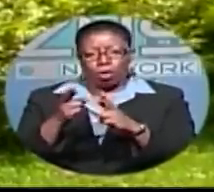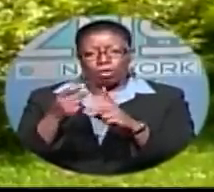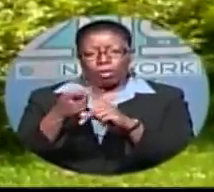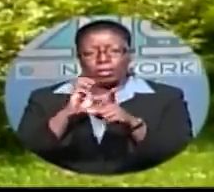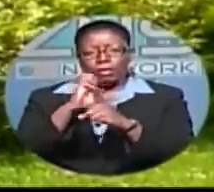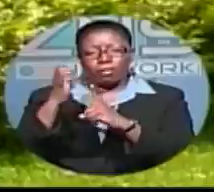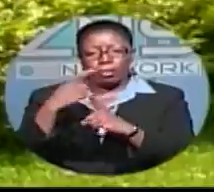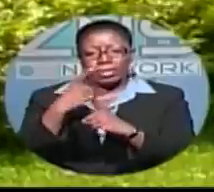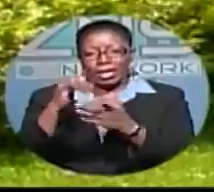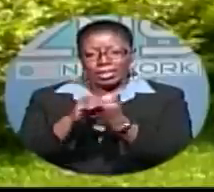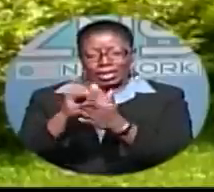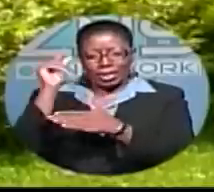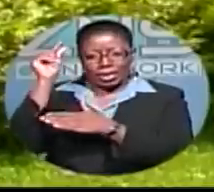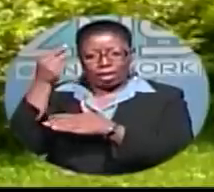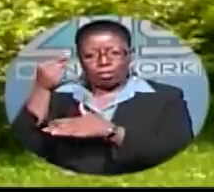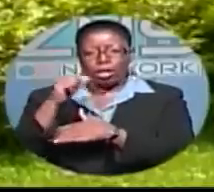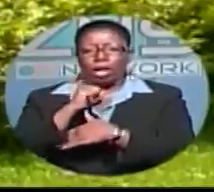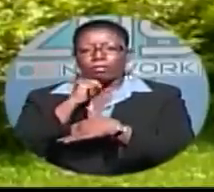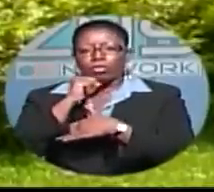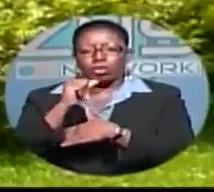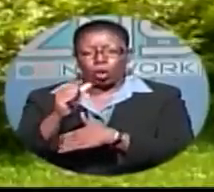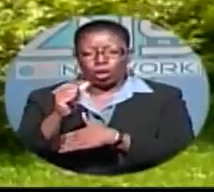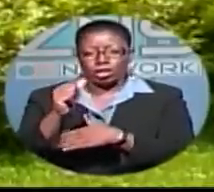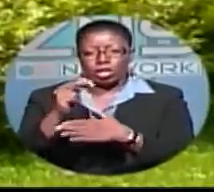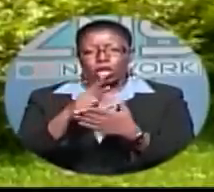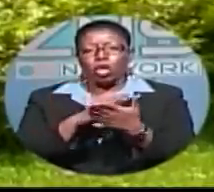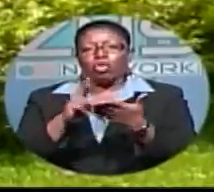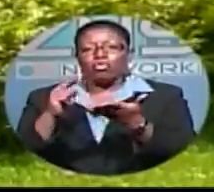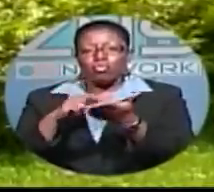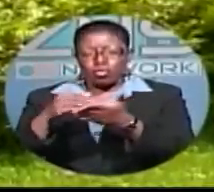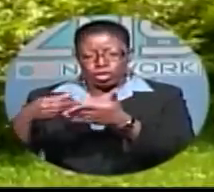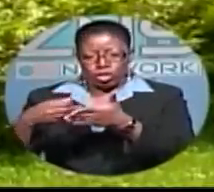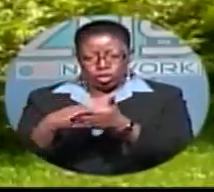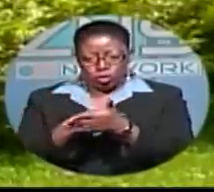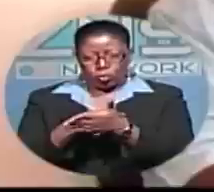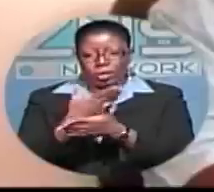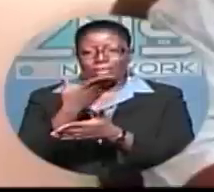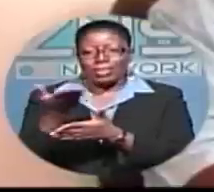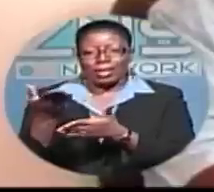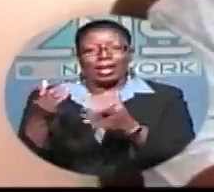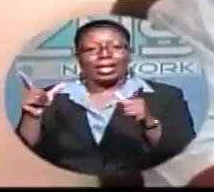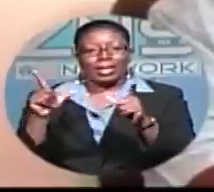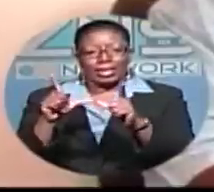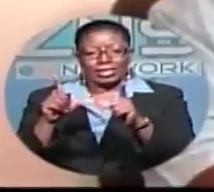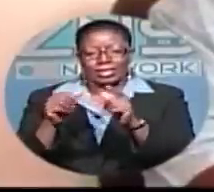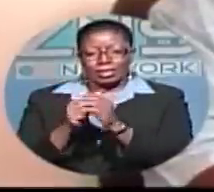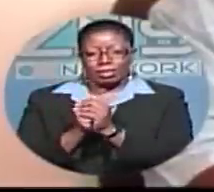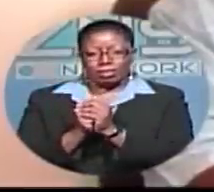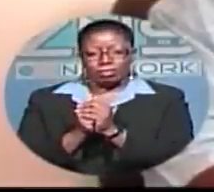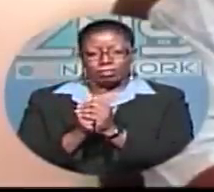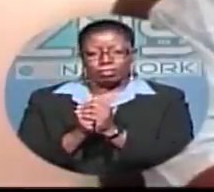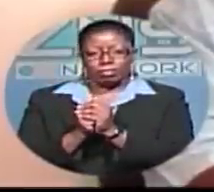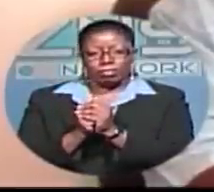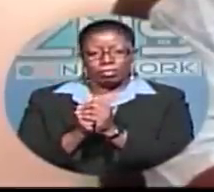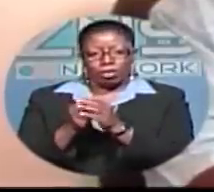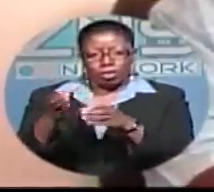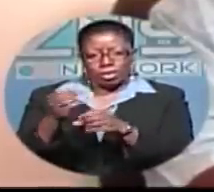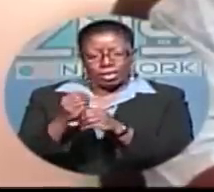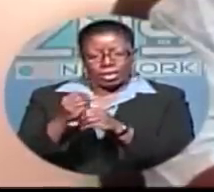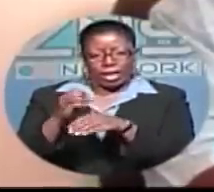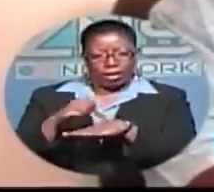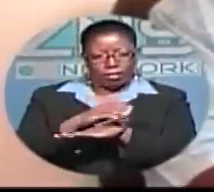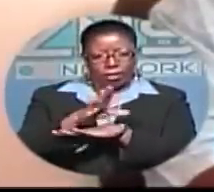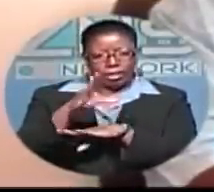who outright said that the government has not renewed five of BPC's licenses. Upon receipt of legal advice, this ministry